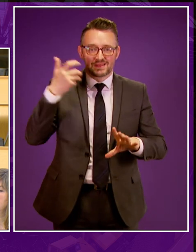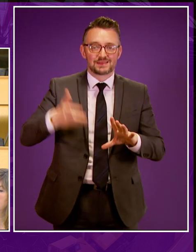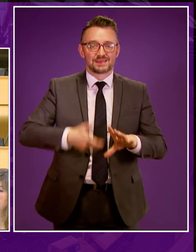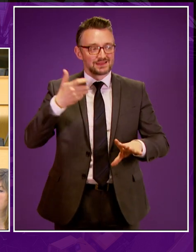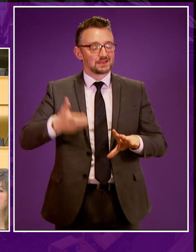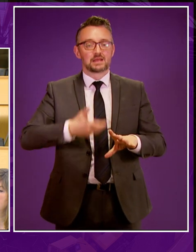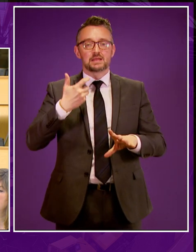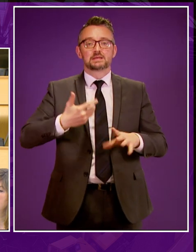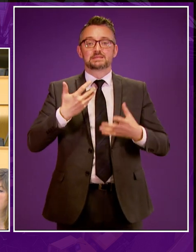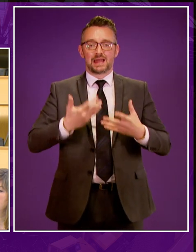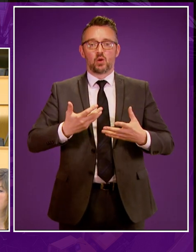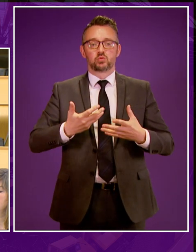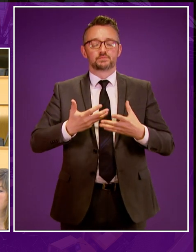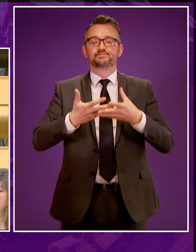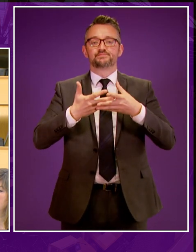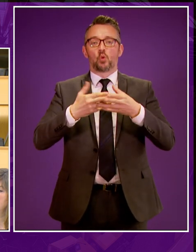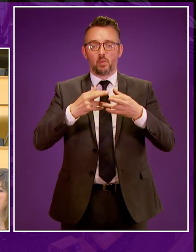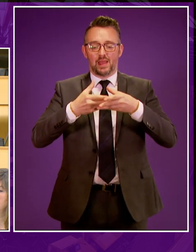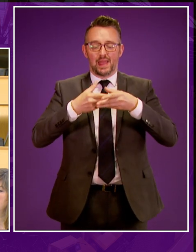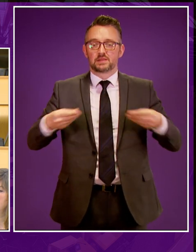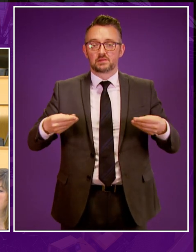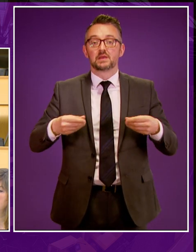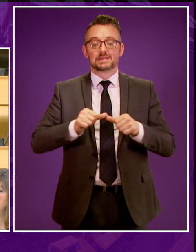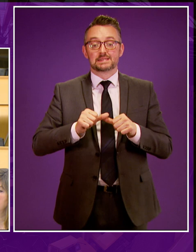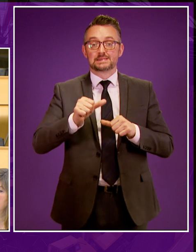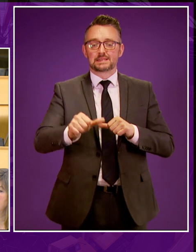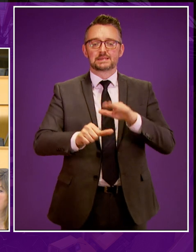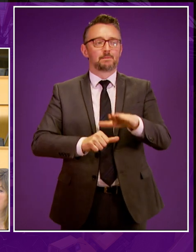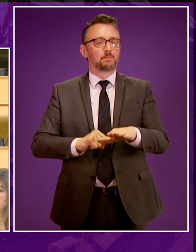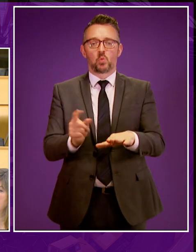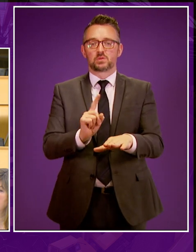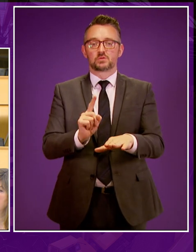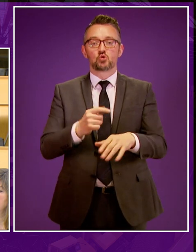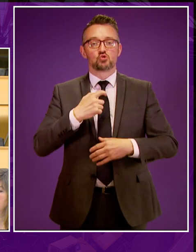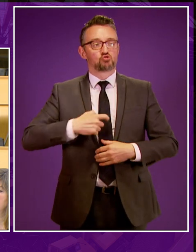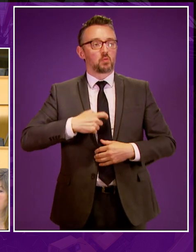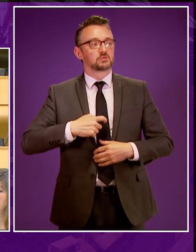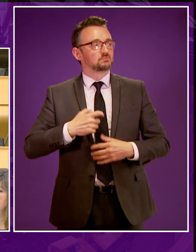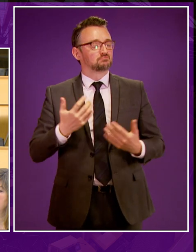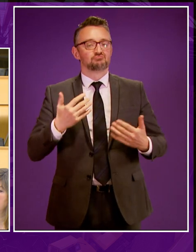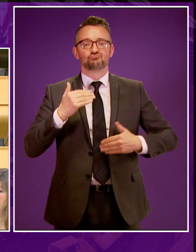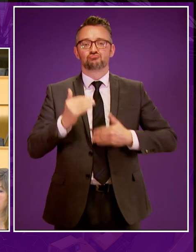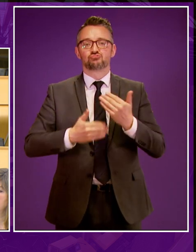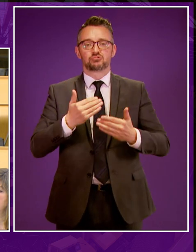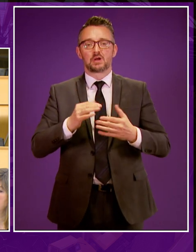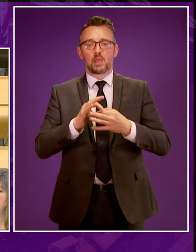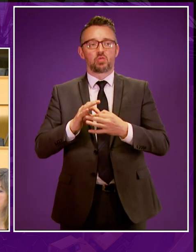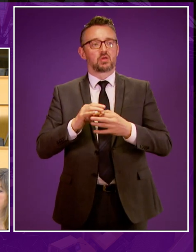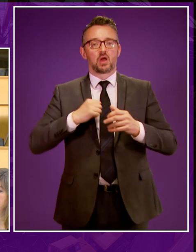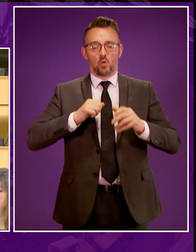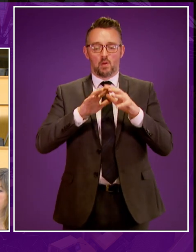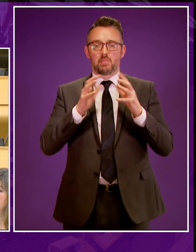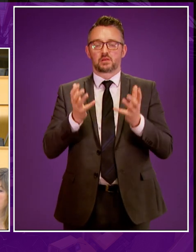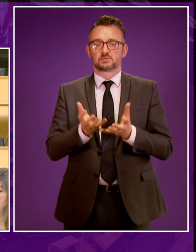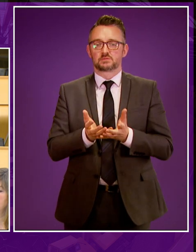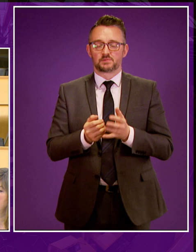of the end of that fossil fuel age and welcome the next chapter in our story where humankind thrives within the ecological limits of our planet.